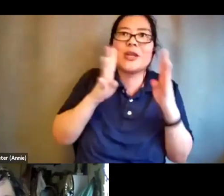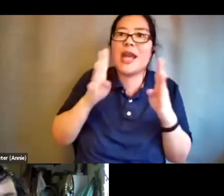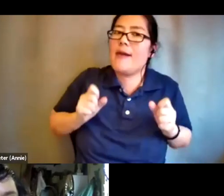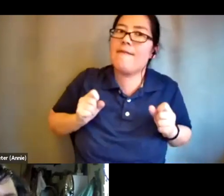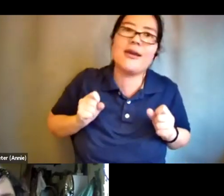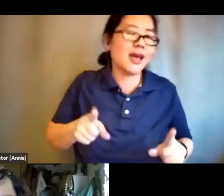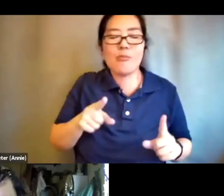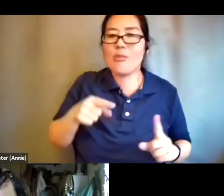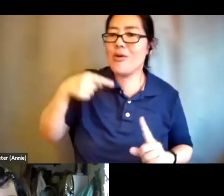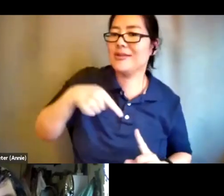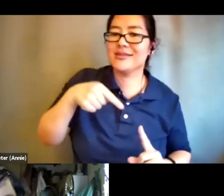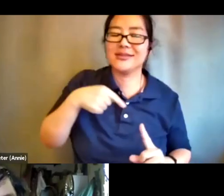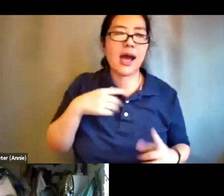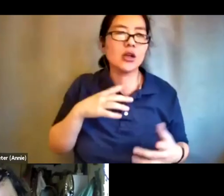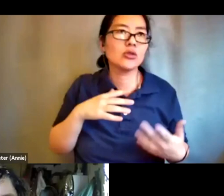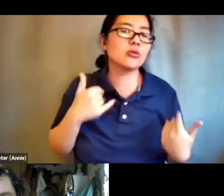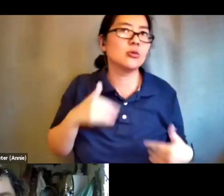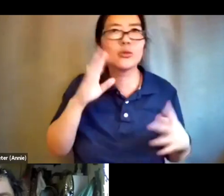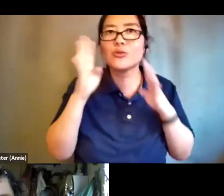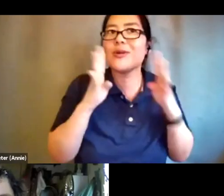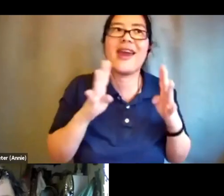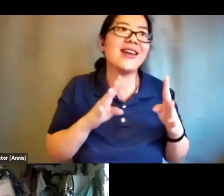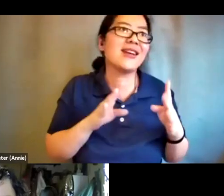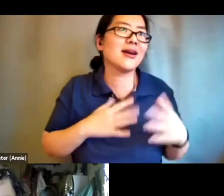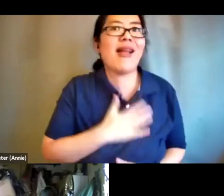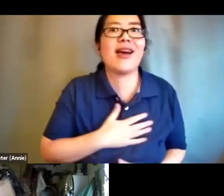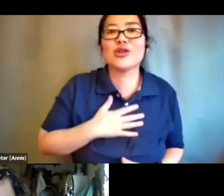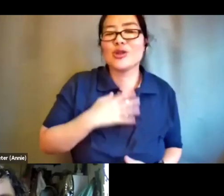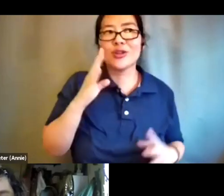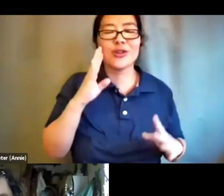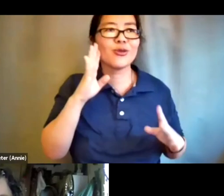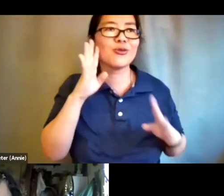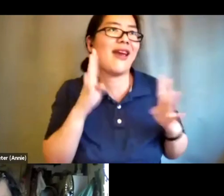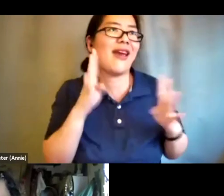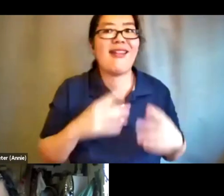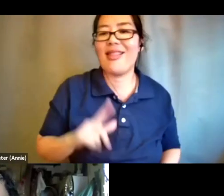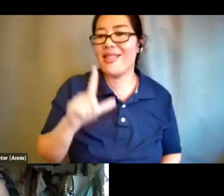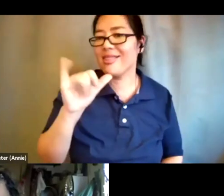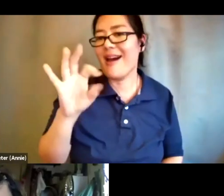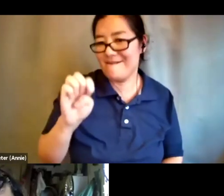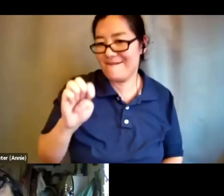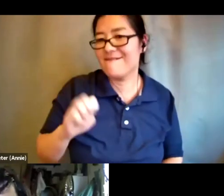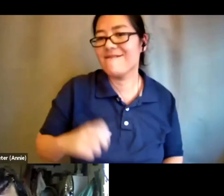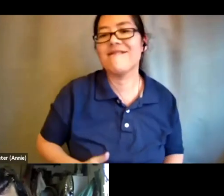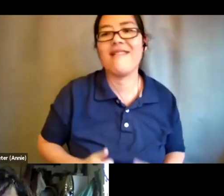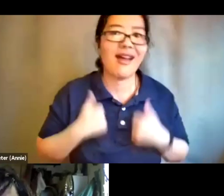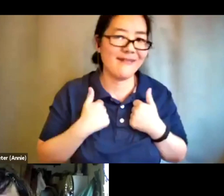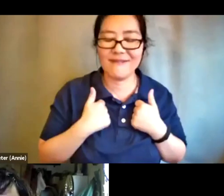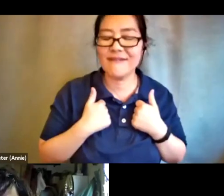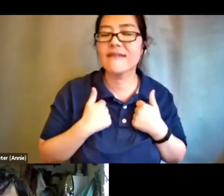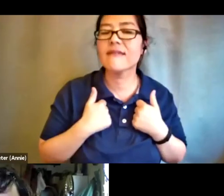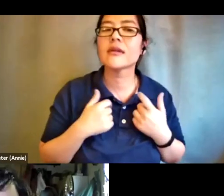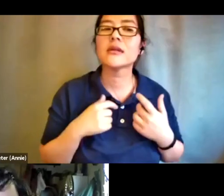and to create pleasure and to create life and um and so i think sexuality like naturally can feed